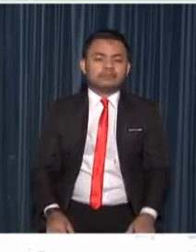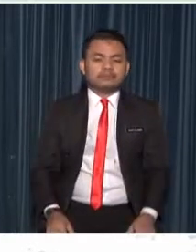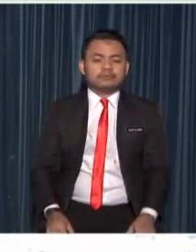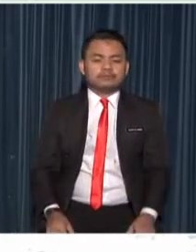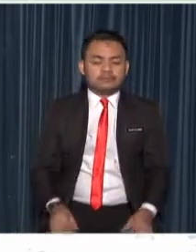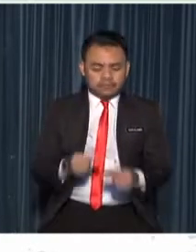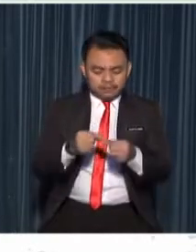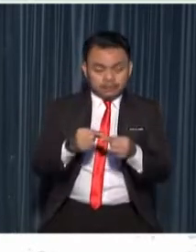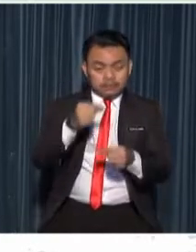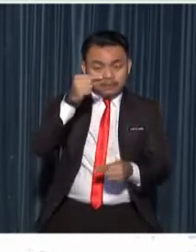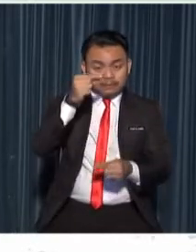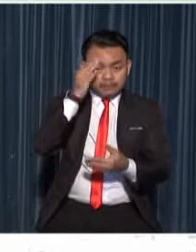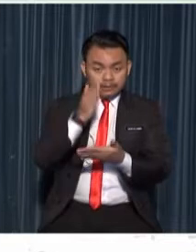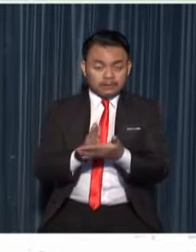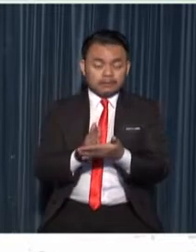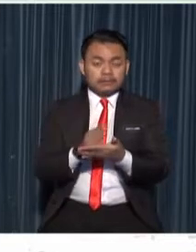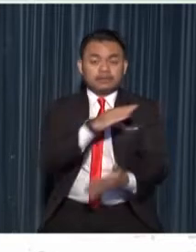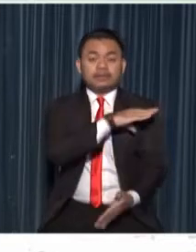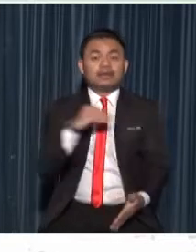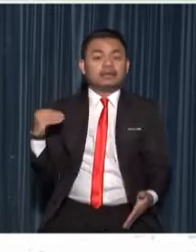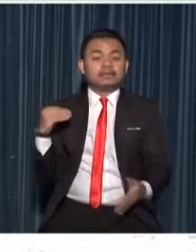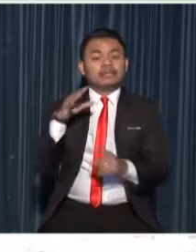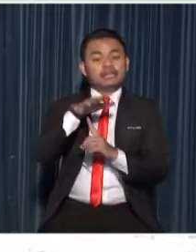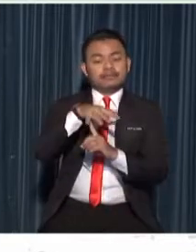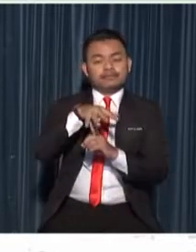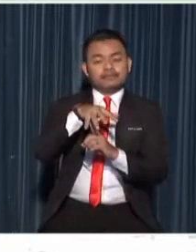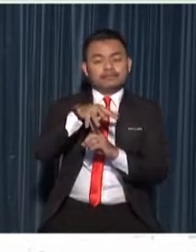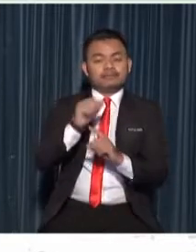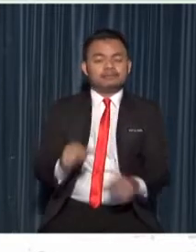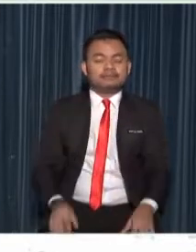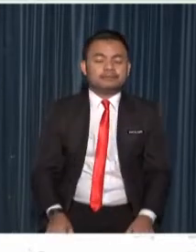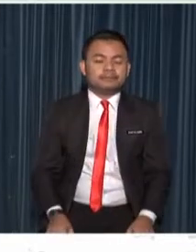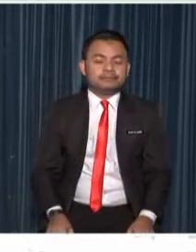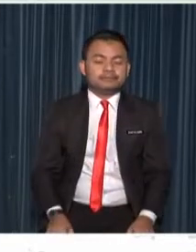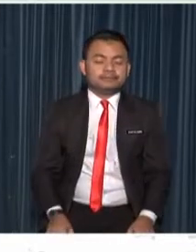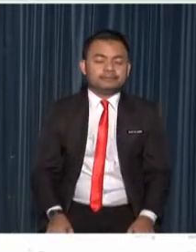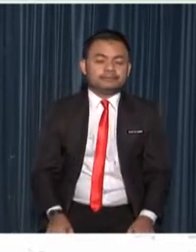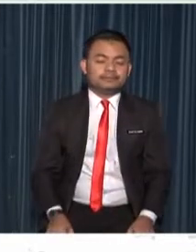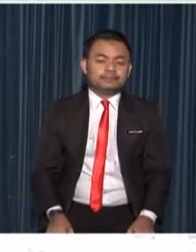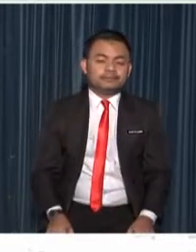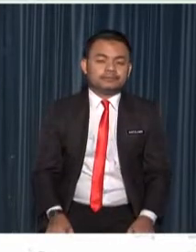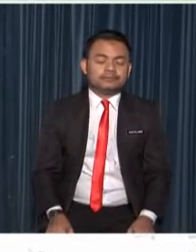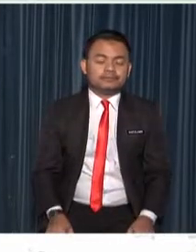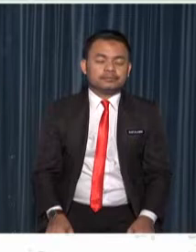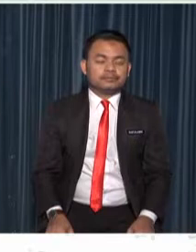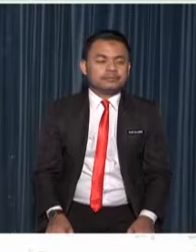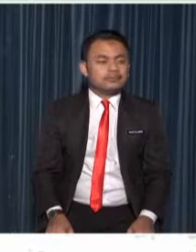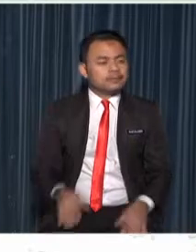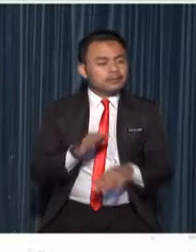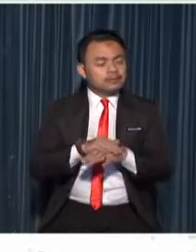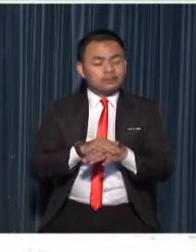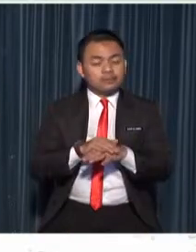cutting seeds leaves and leaves most plants